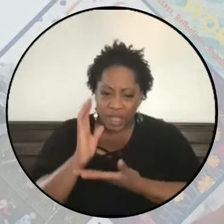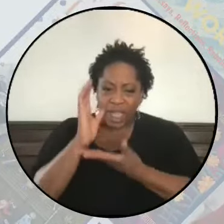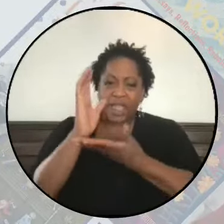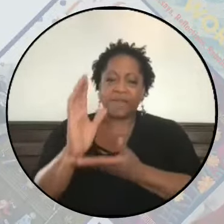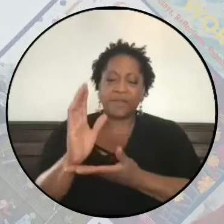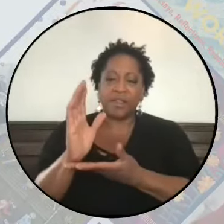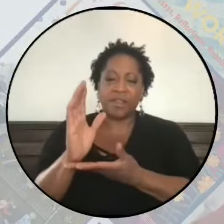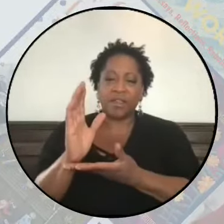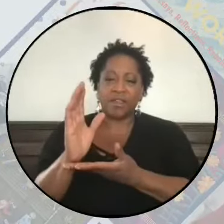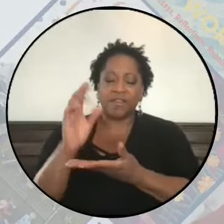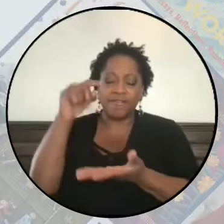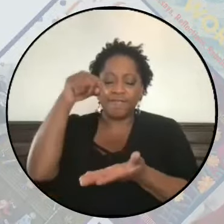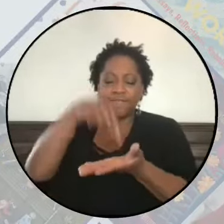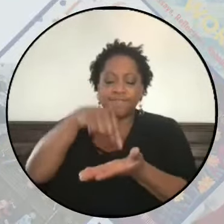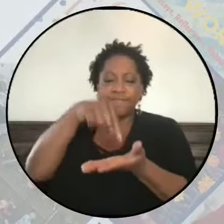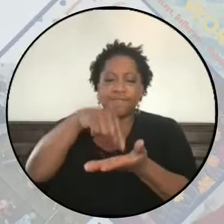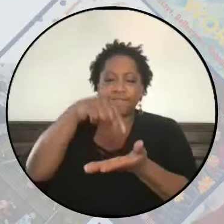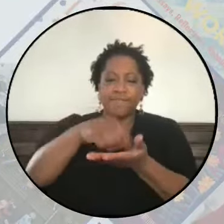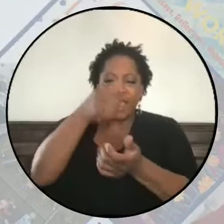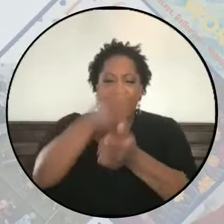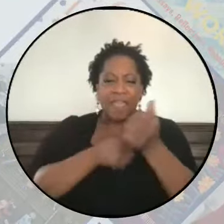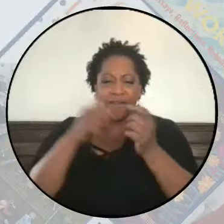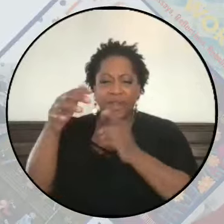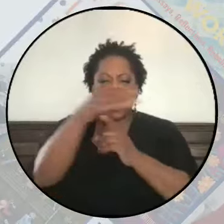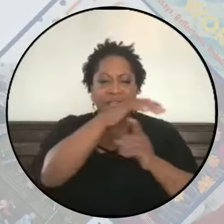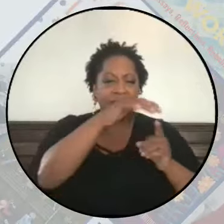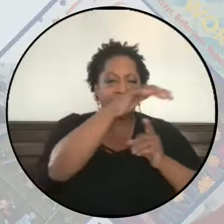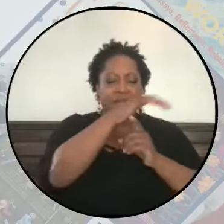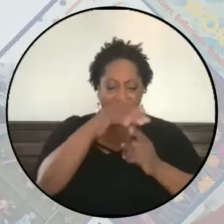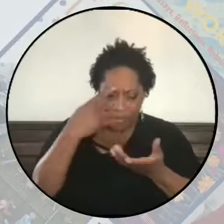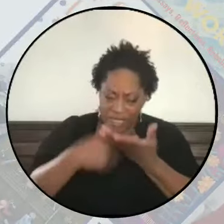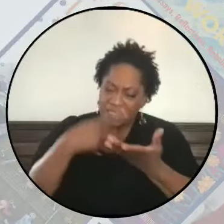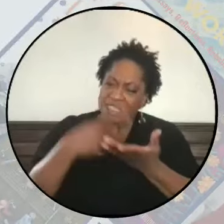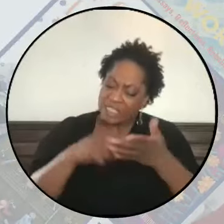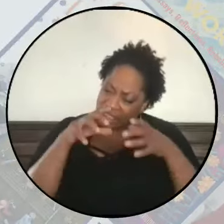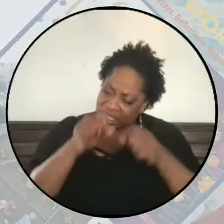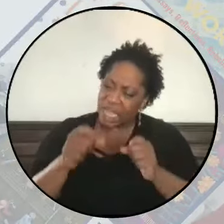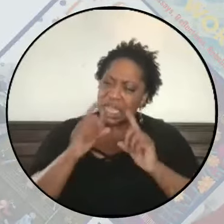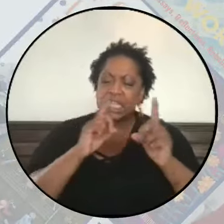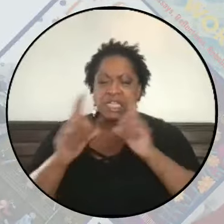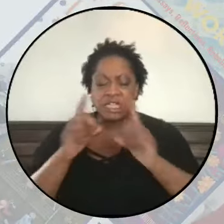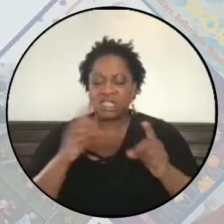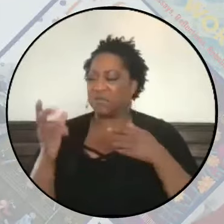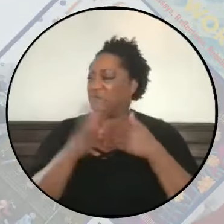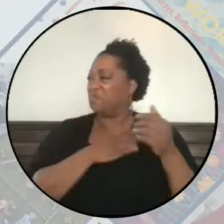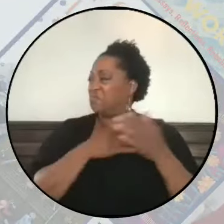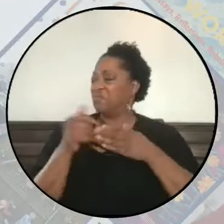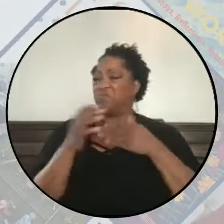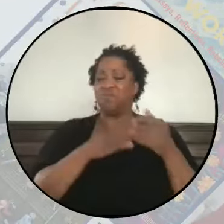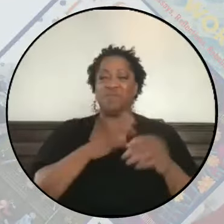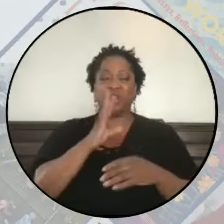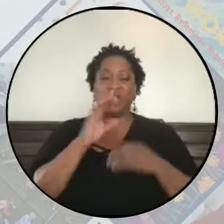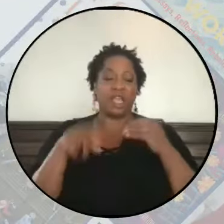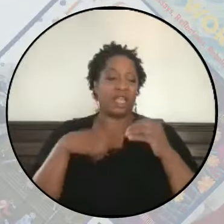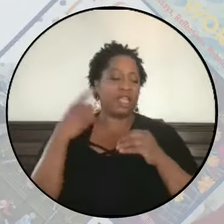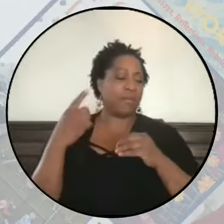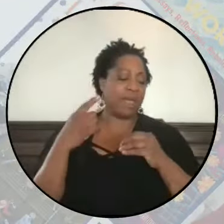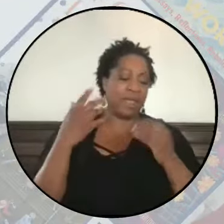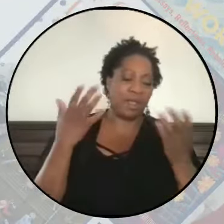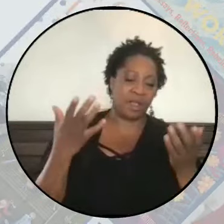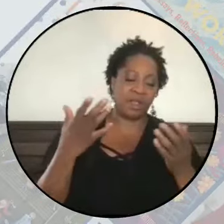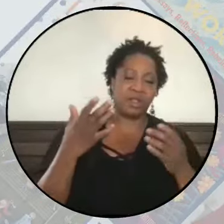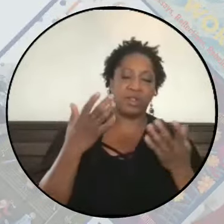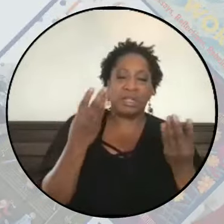every environment we inhabit, you know, whether we're talking about on